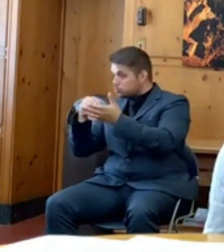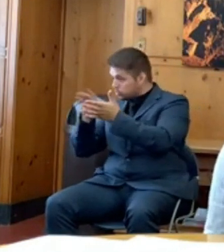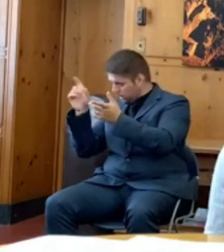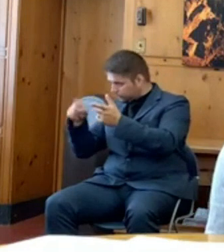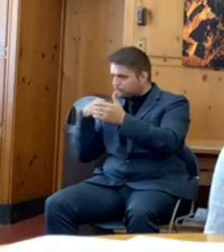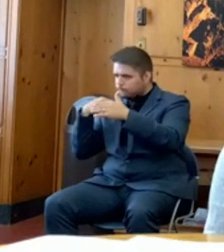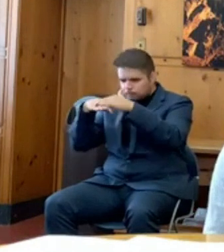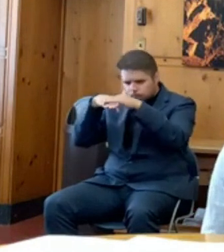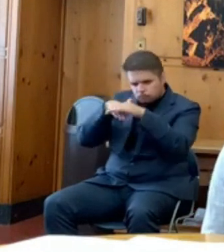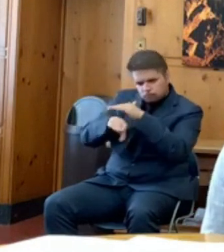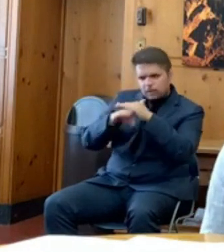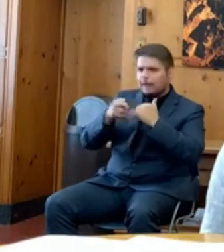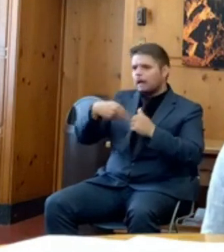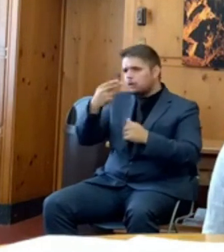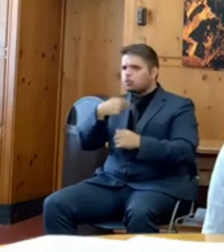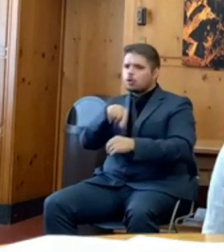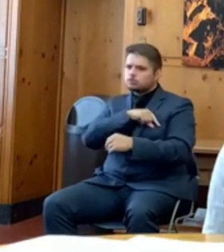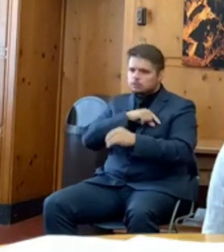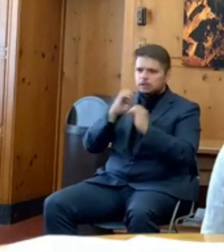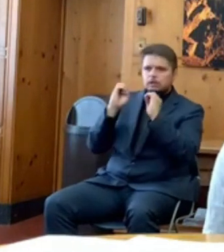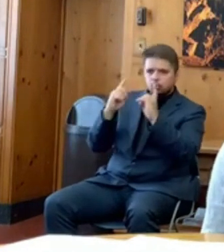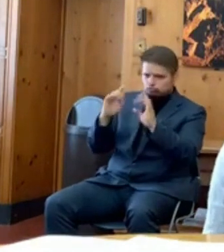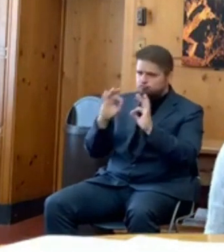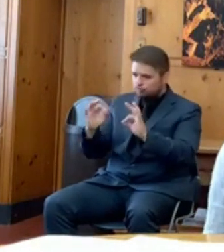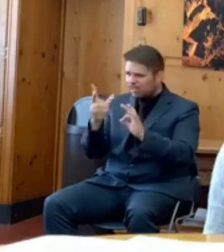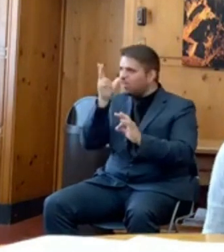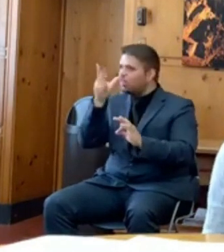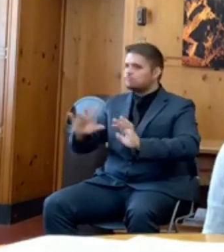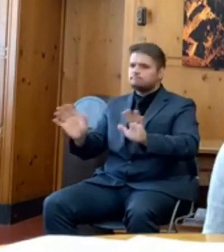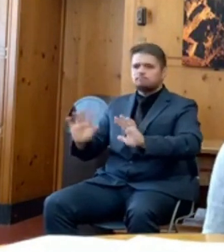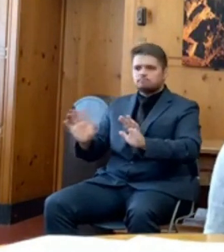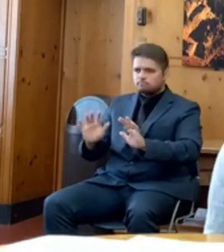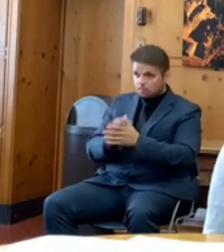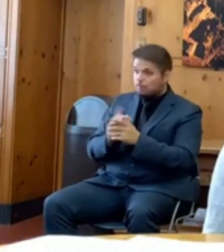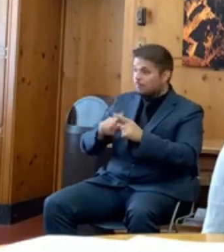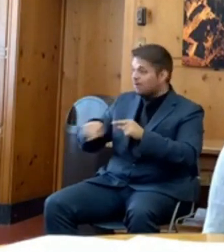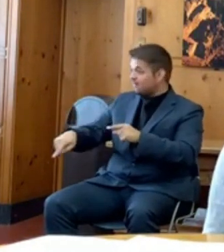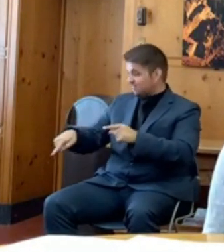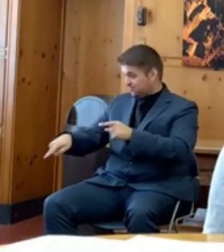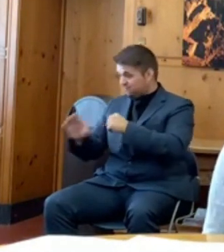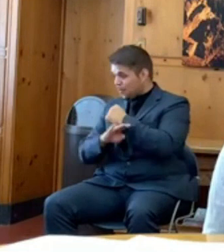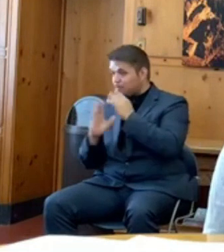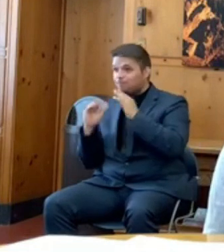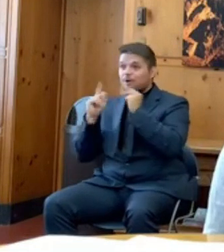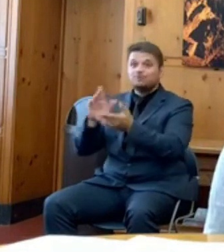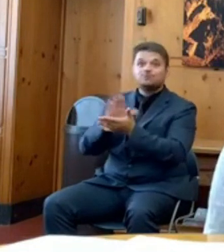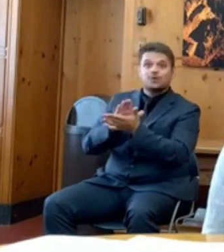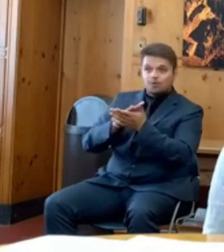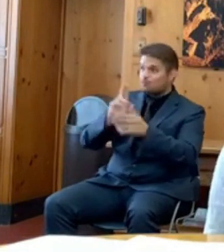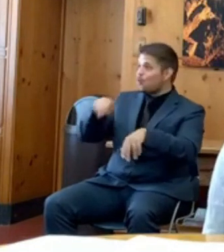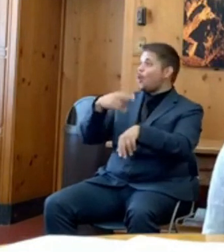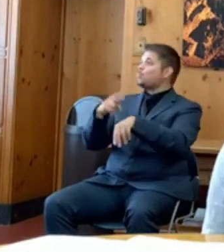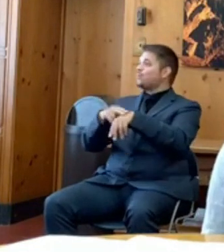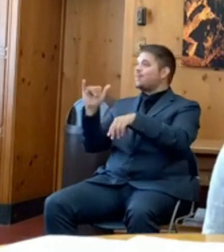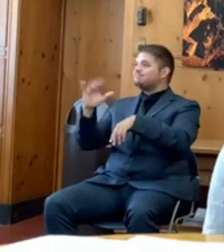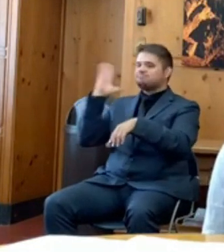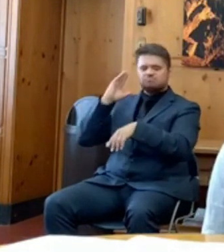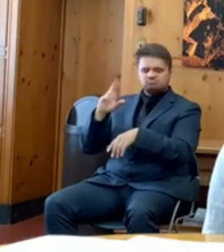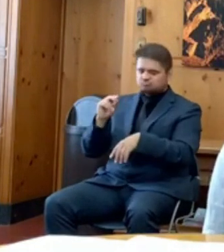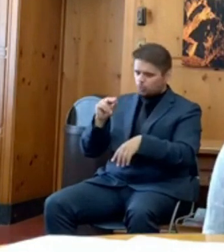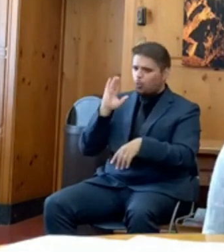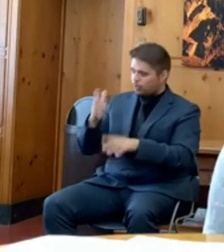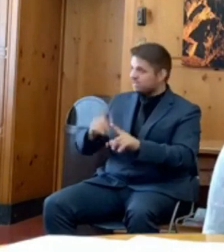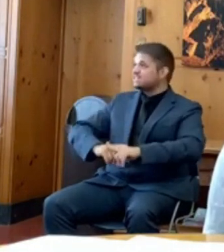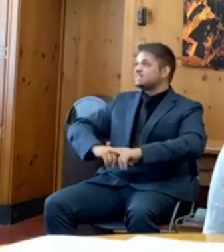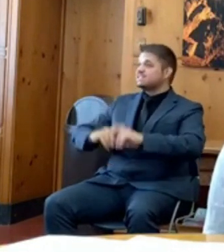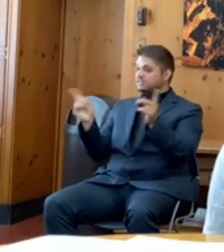year is not going to look like your normal school year, even at the university and community college level. So I know it's going to be a